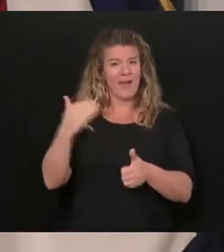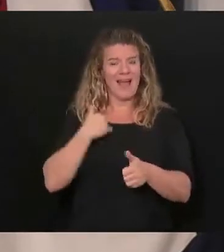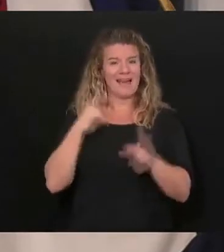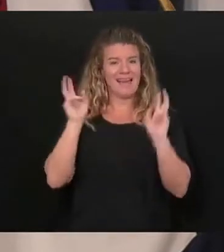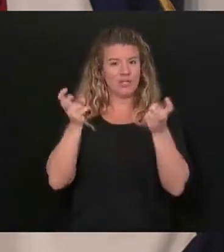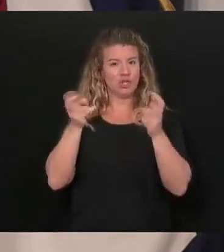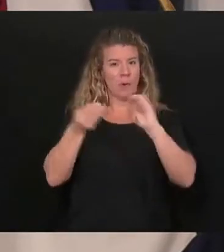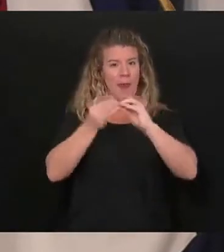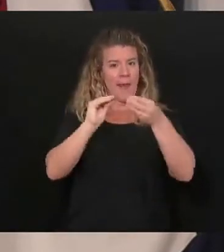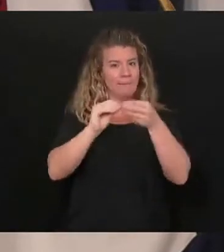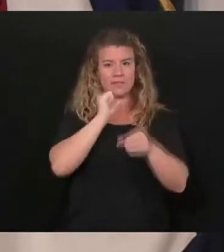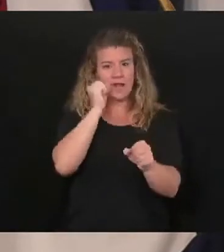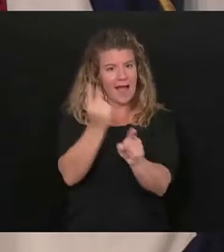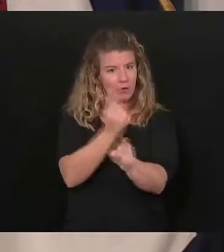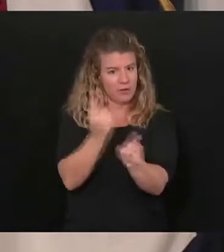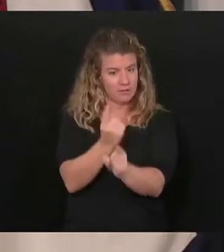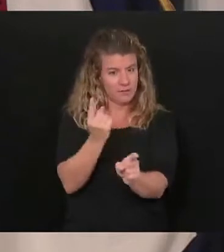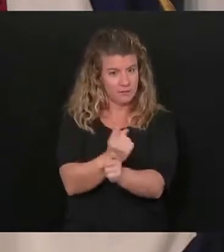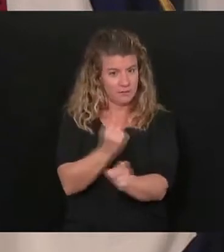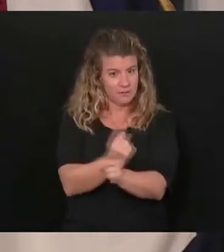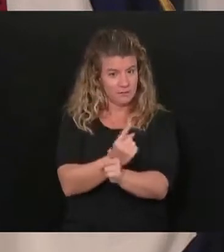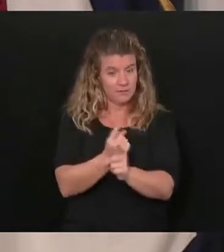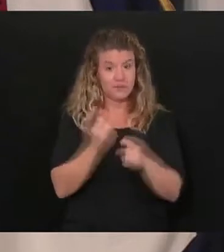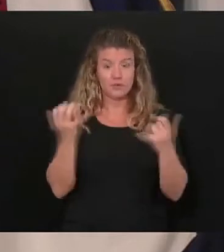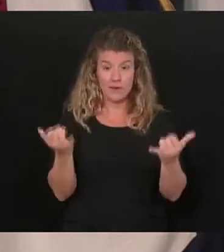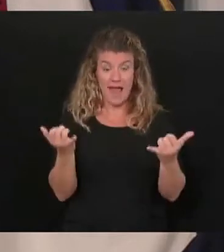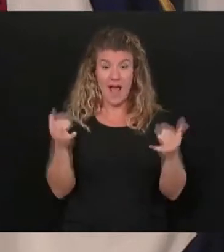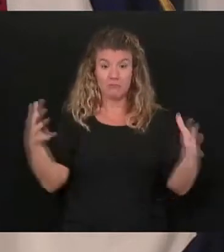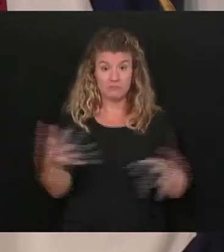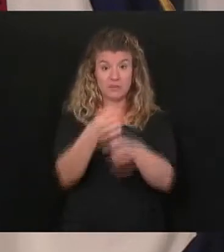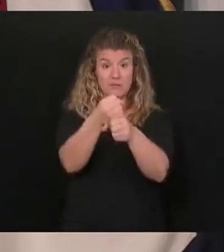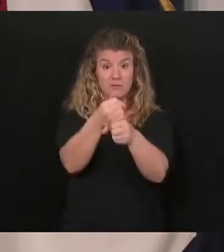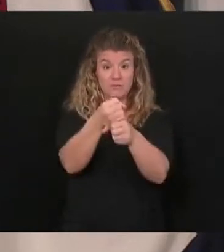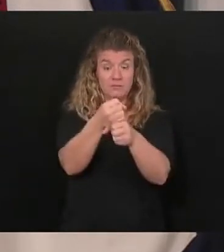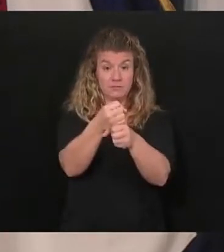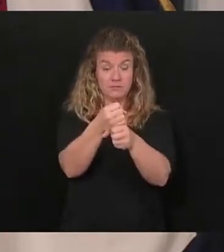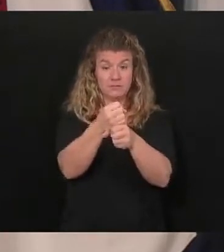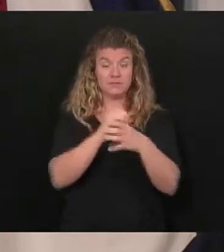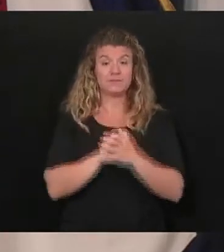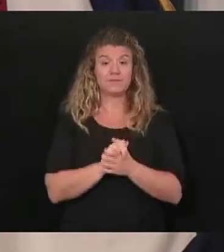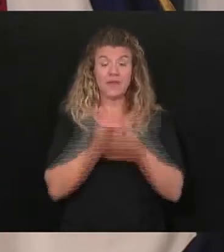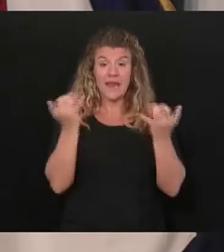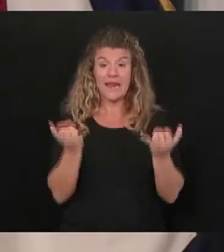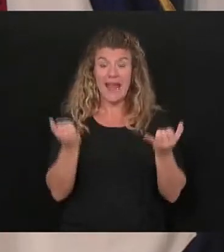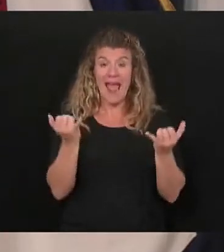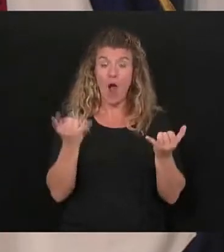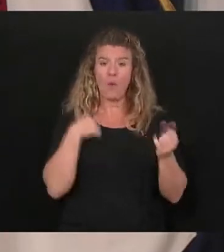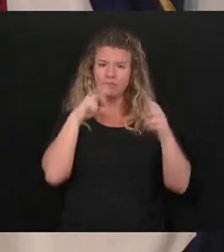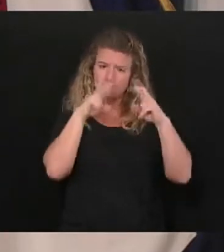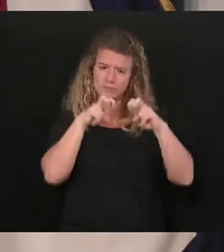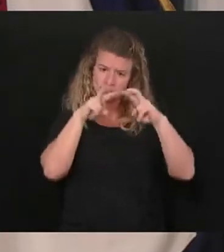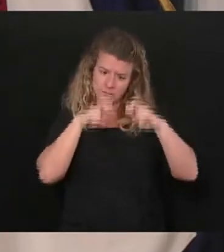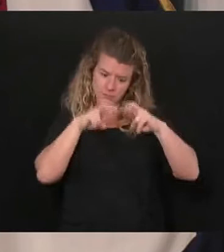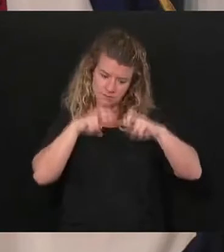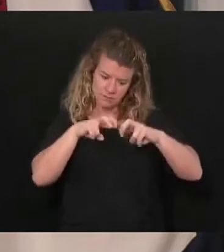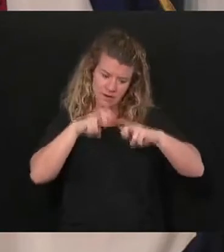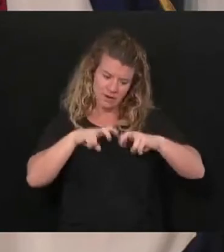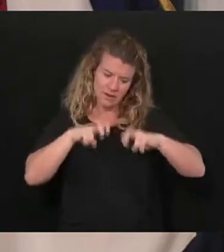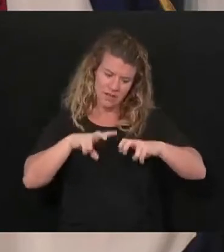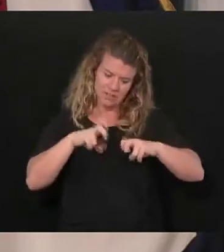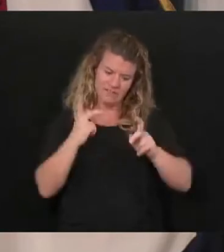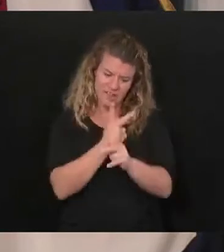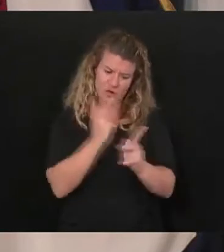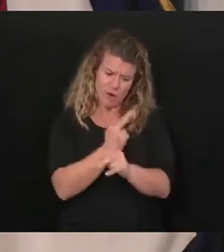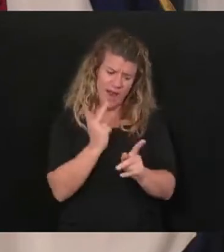Here's the bottom line. We have now dug deeper and deeper into the situation